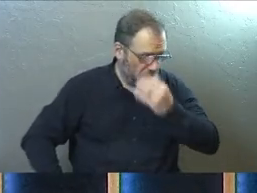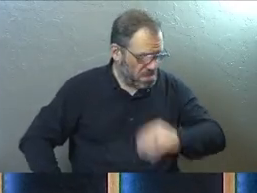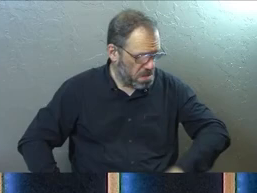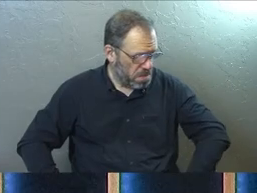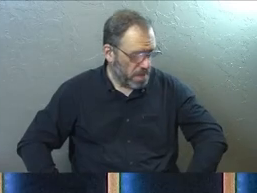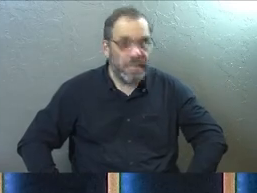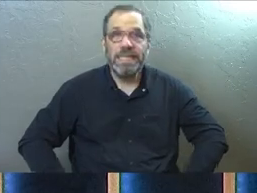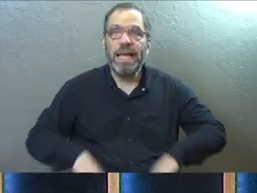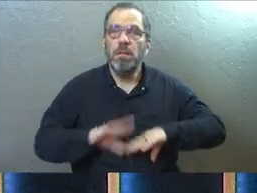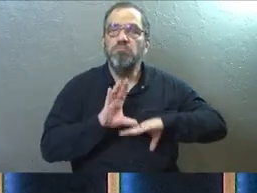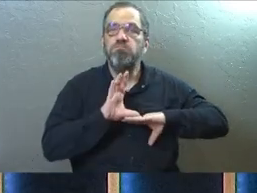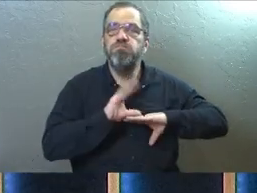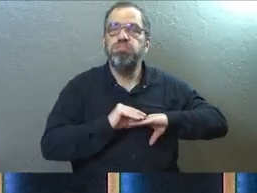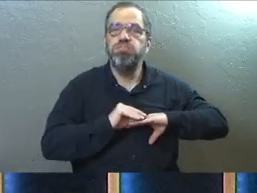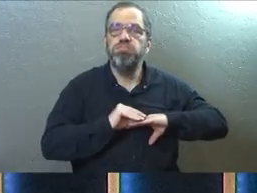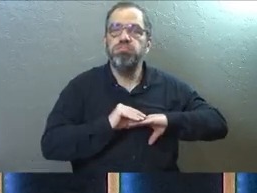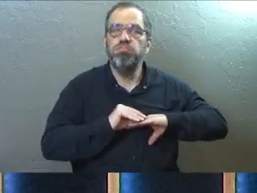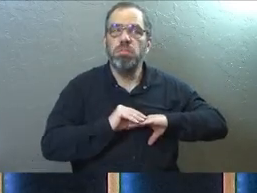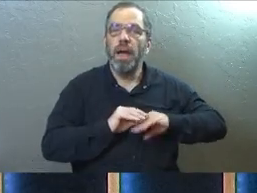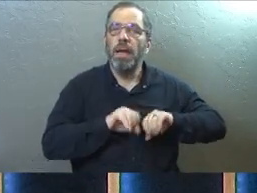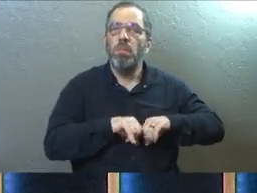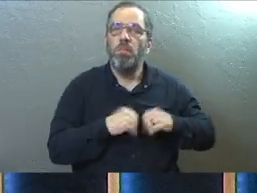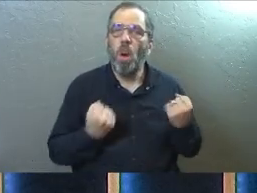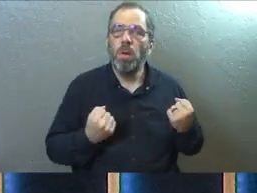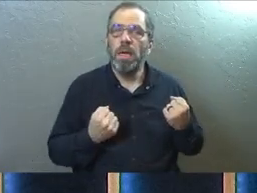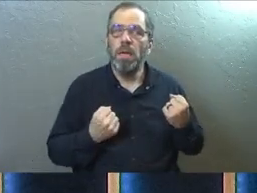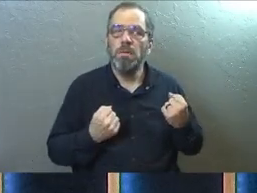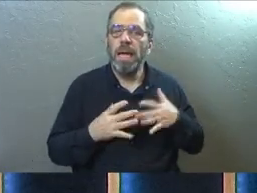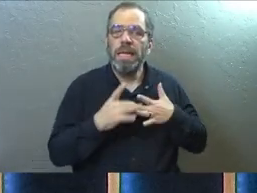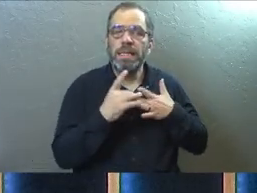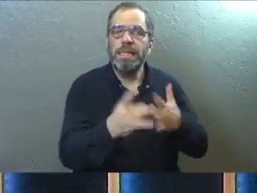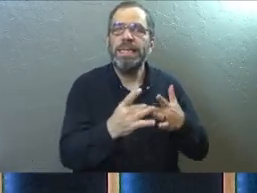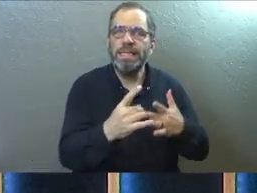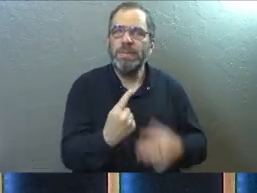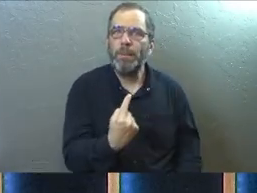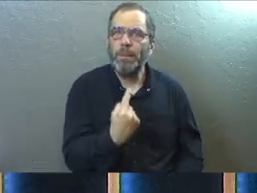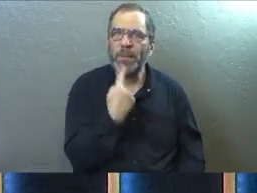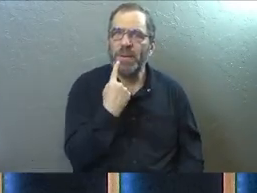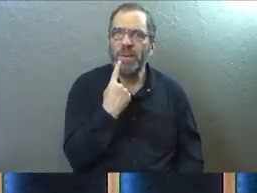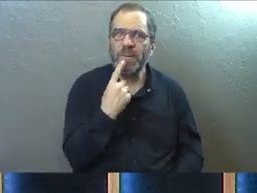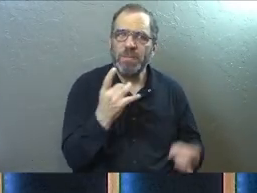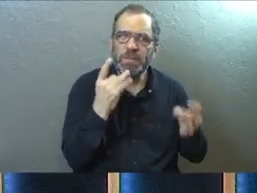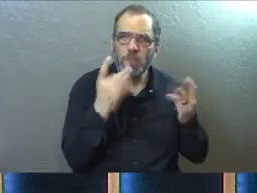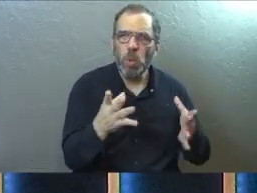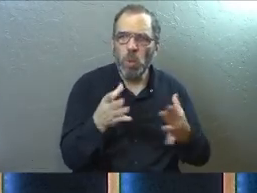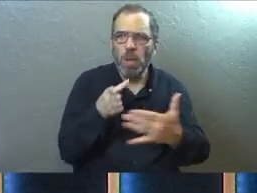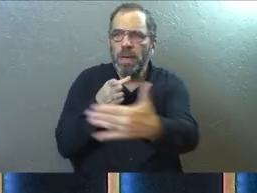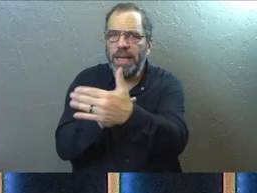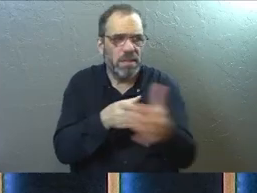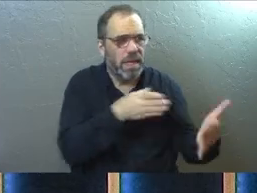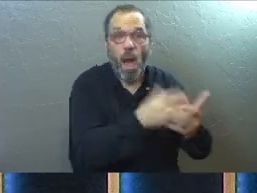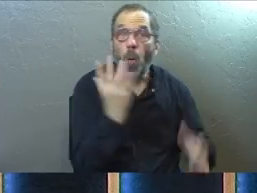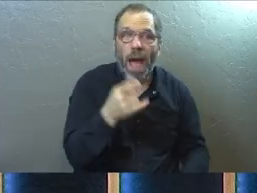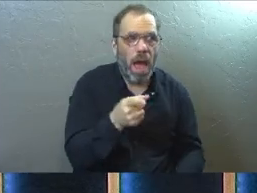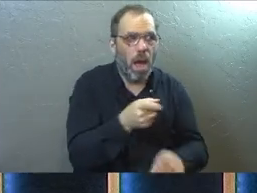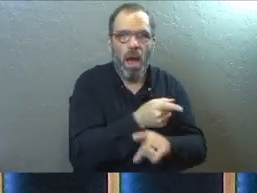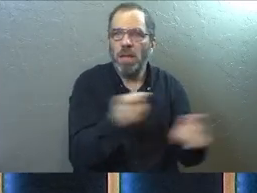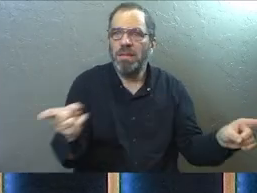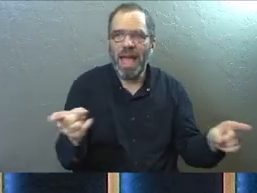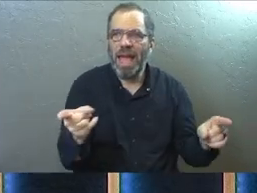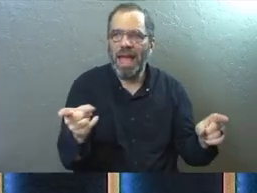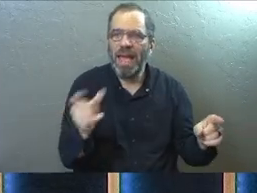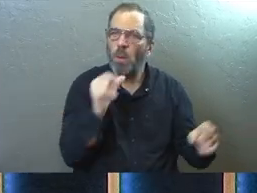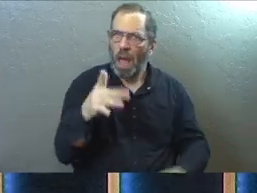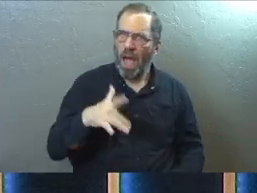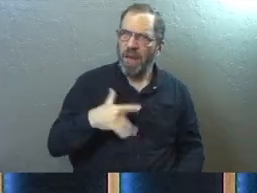See, low self-esteem is a brokenness as well. And it can lead us to all kinds of bitterness and cruelty toward other people because they weren't